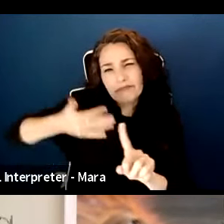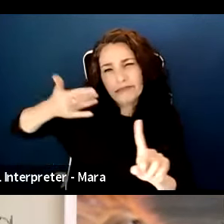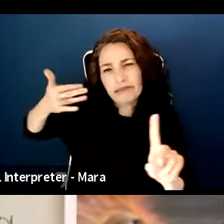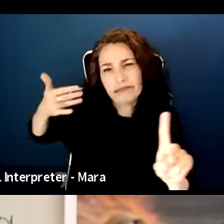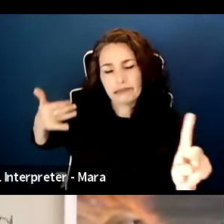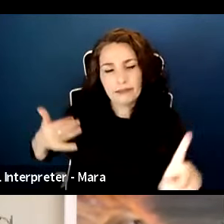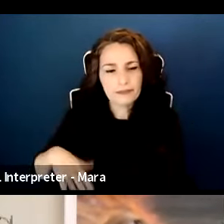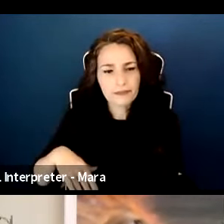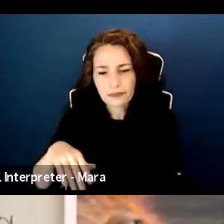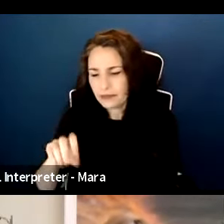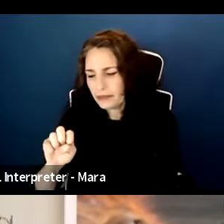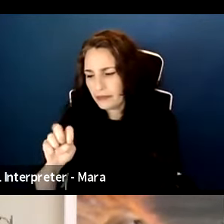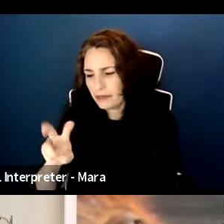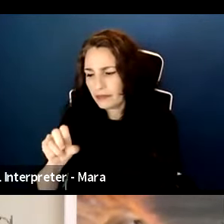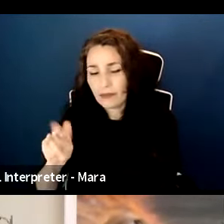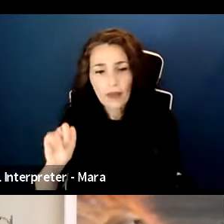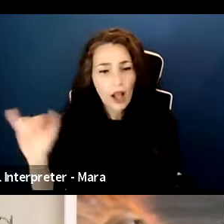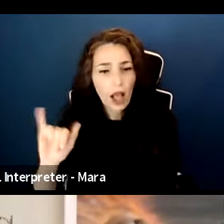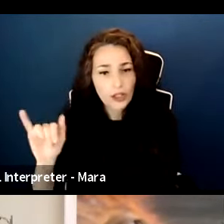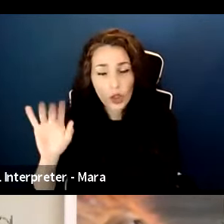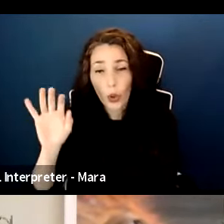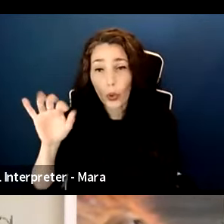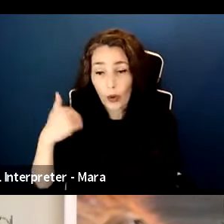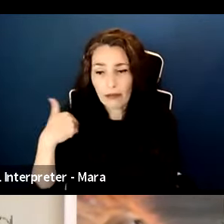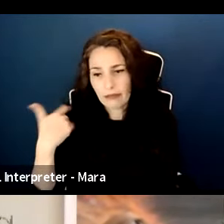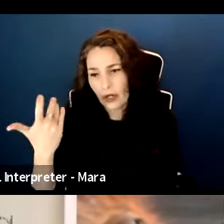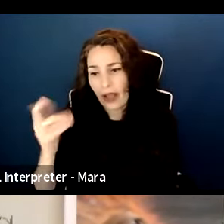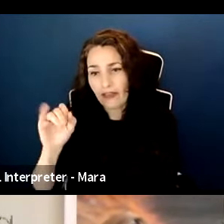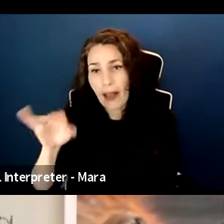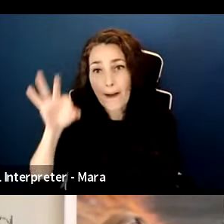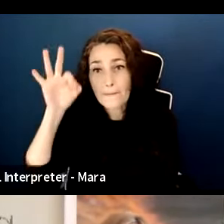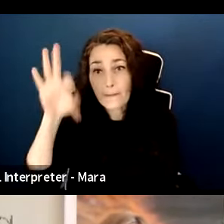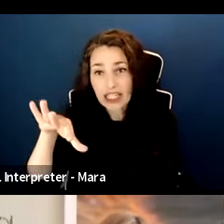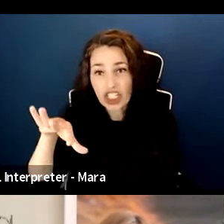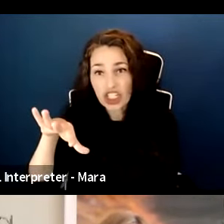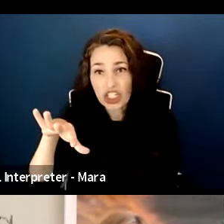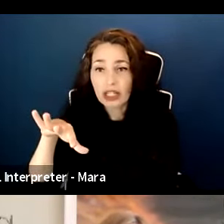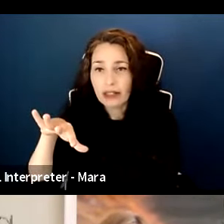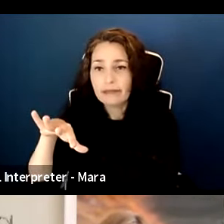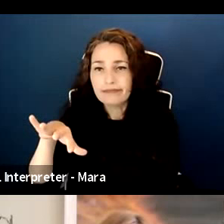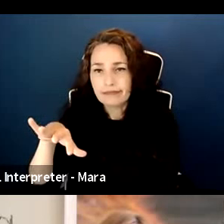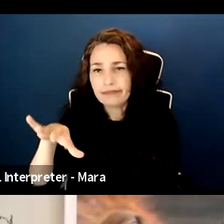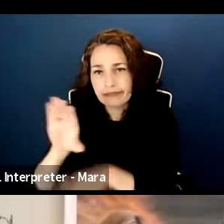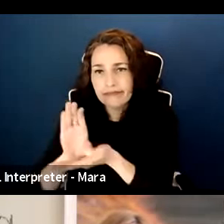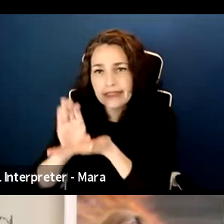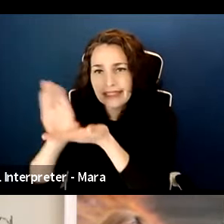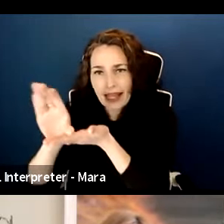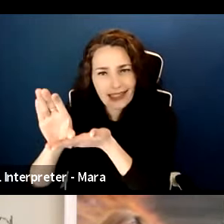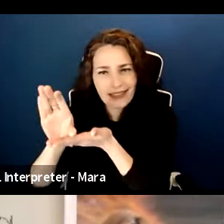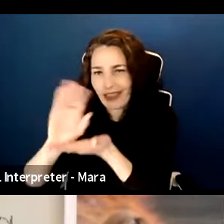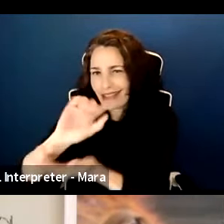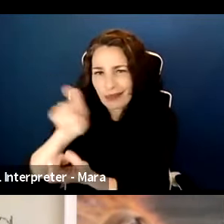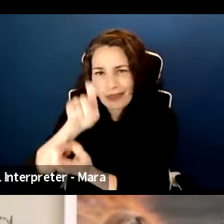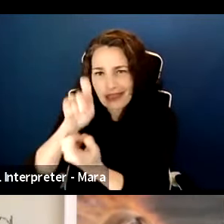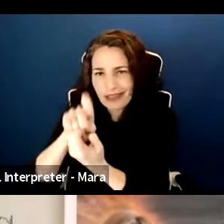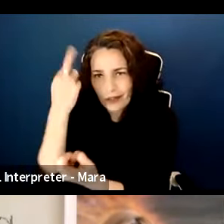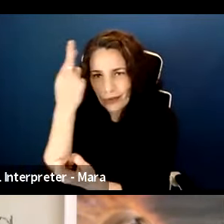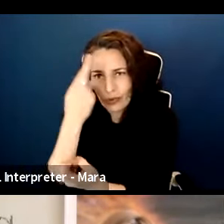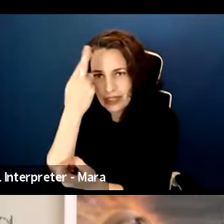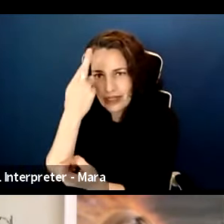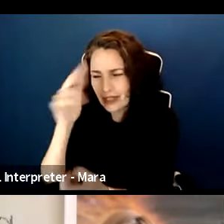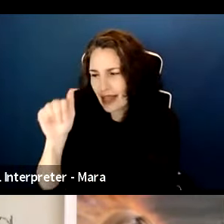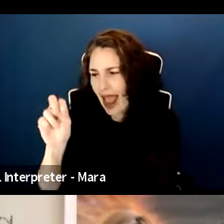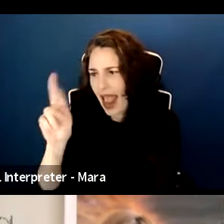um, I'm a big fan of pitch decks for that exact reason that the Andrea and Troy have been saying that like it, you, you do it before the project and you